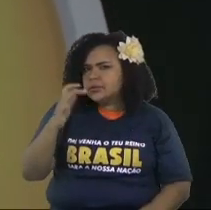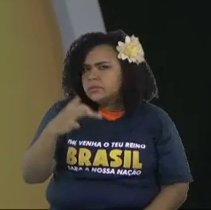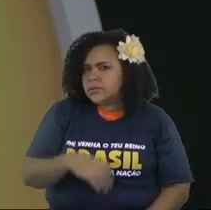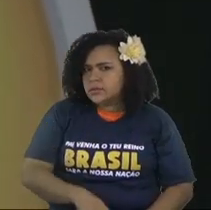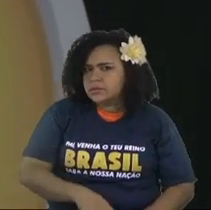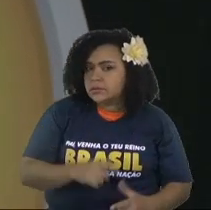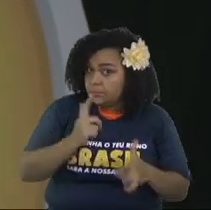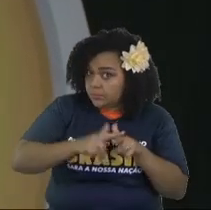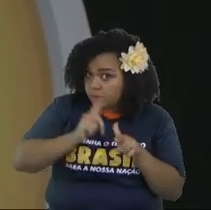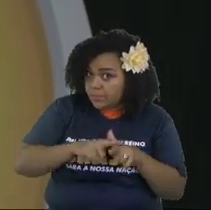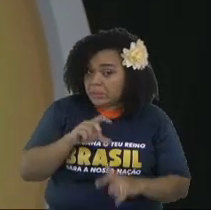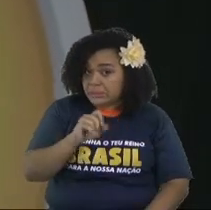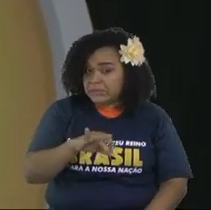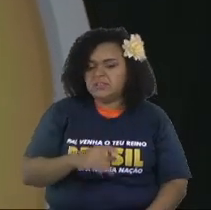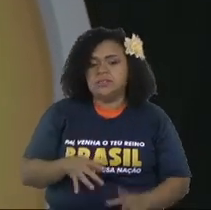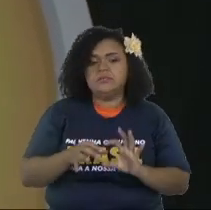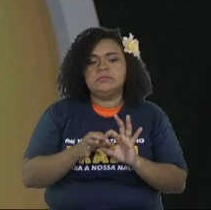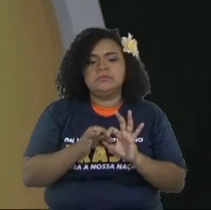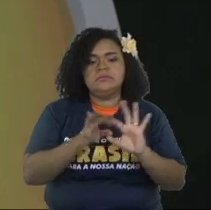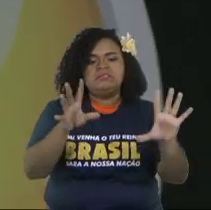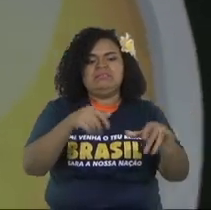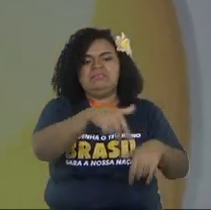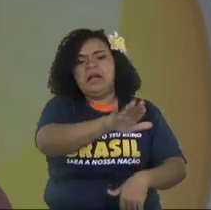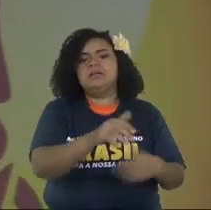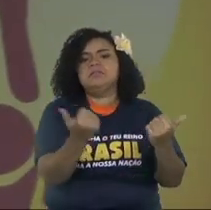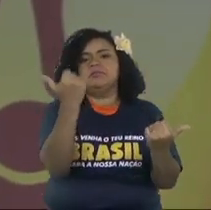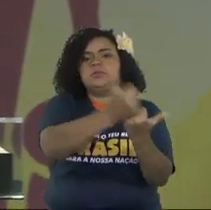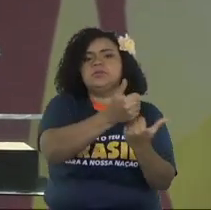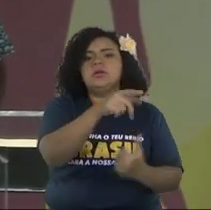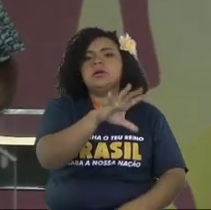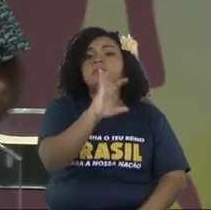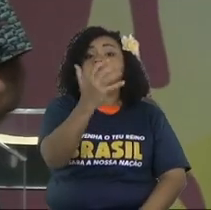If you don't work, you don't know what's going on.